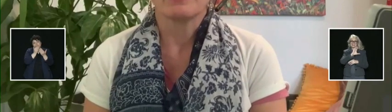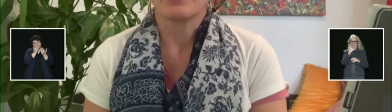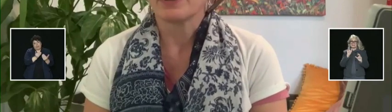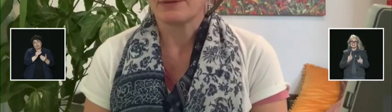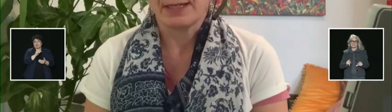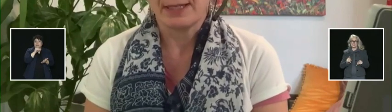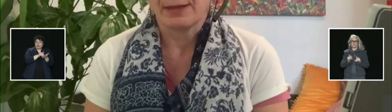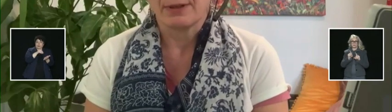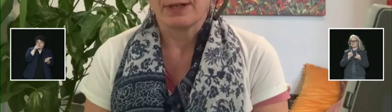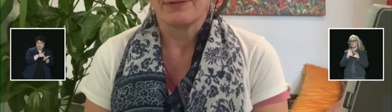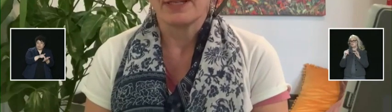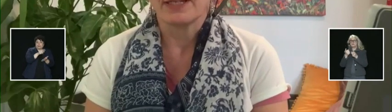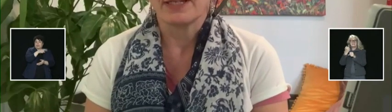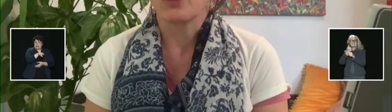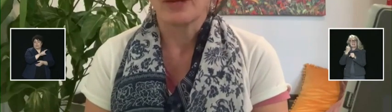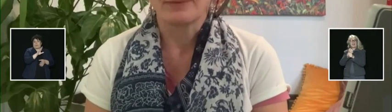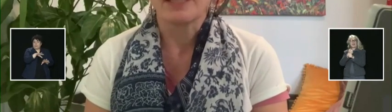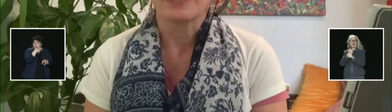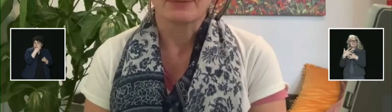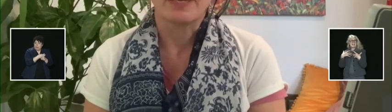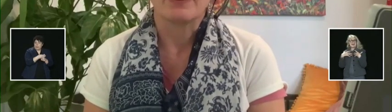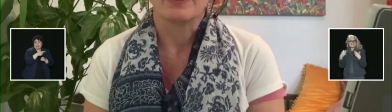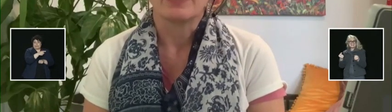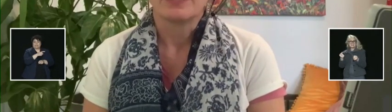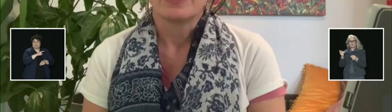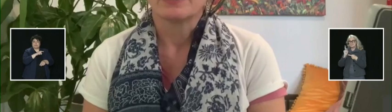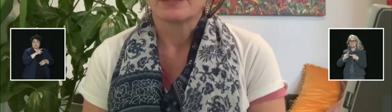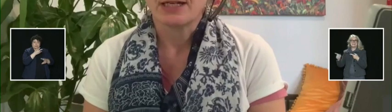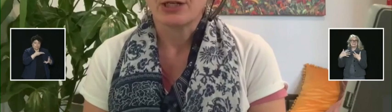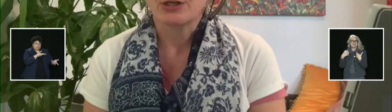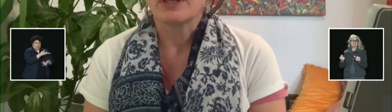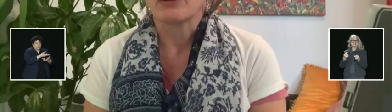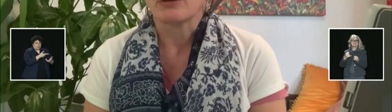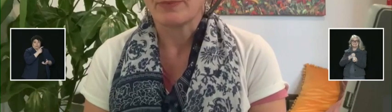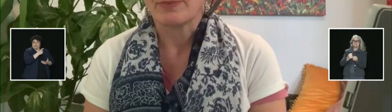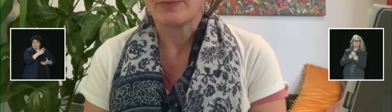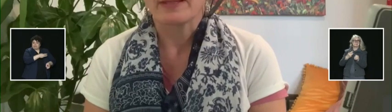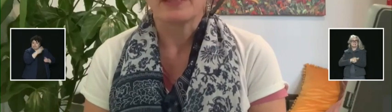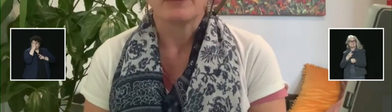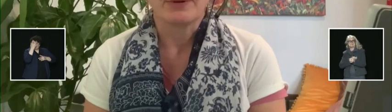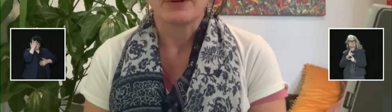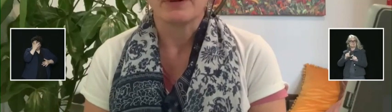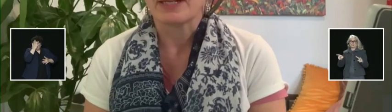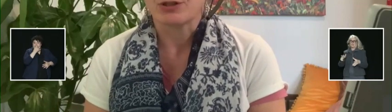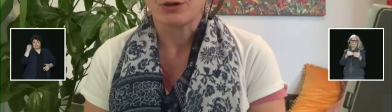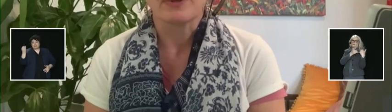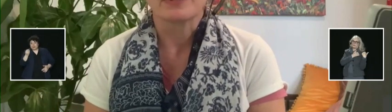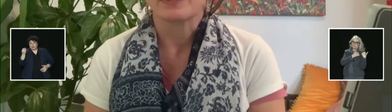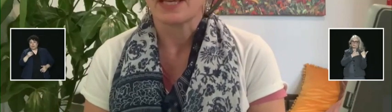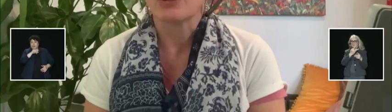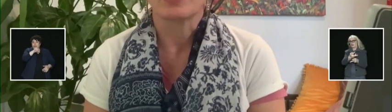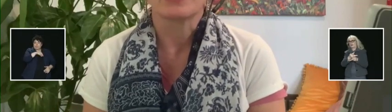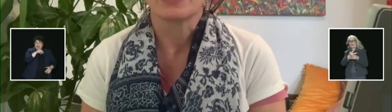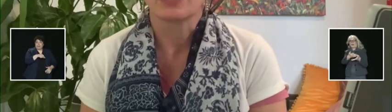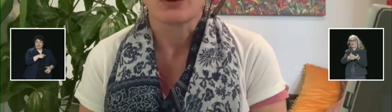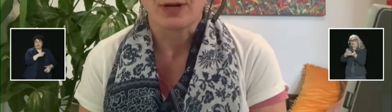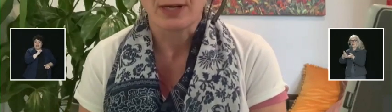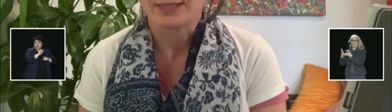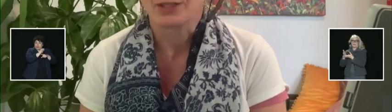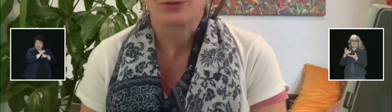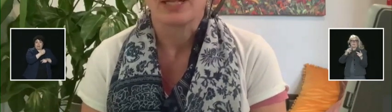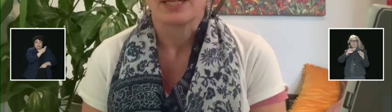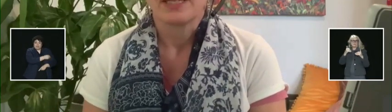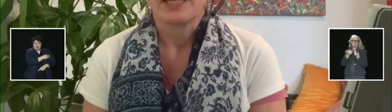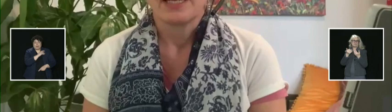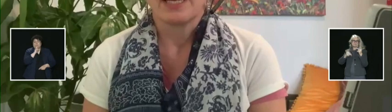bearing the burden right now of incredibly sick people in Ontario, in Quebec, in Alberta, Manitoba, Saskatchewan,